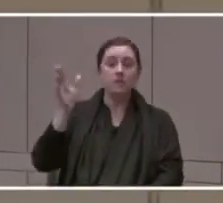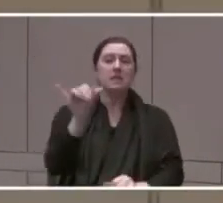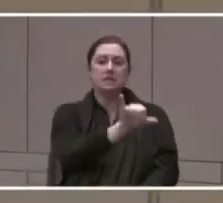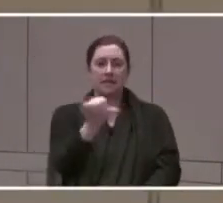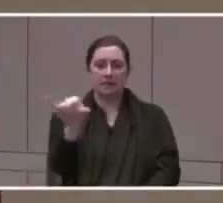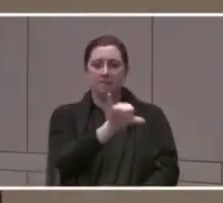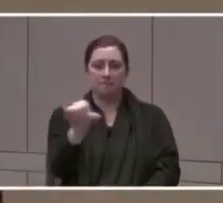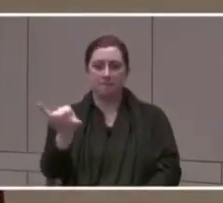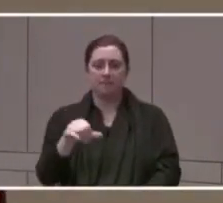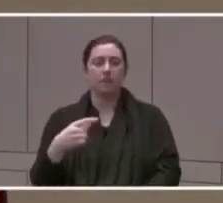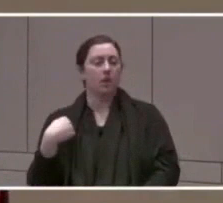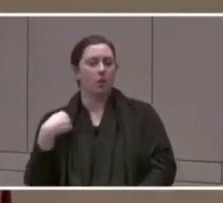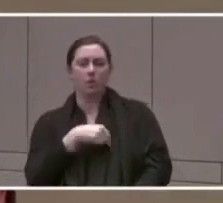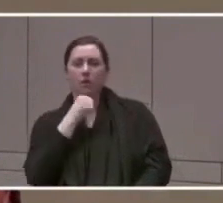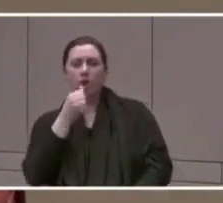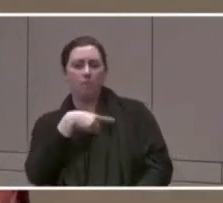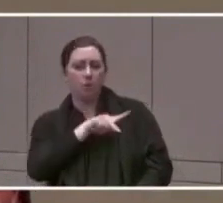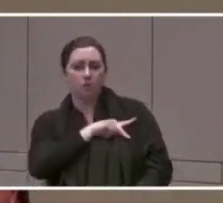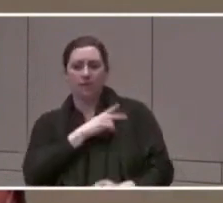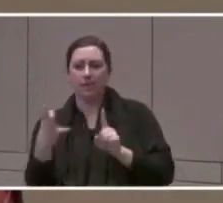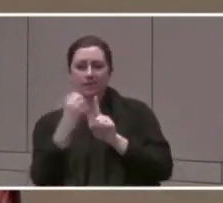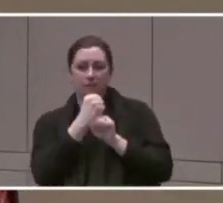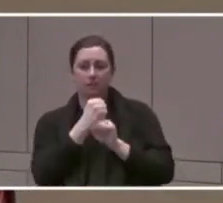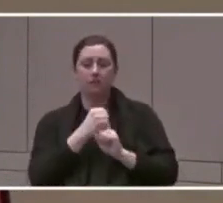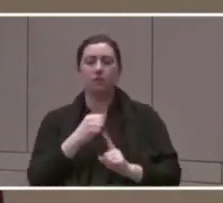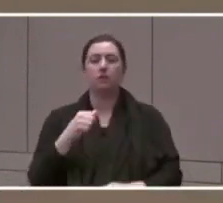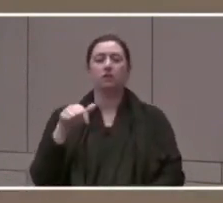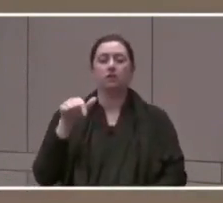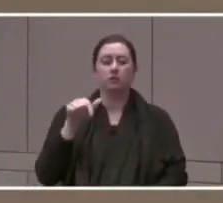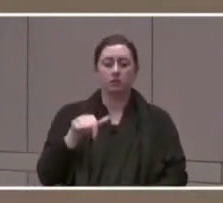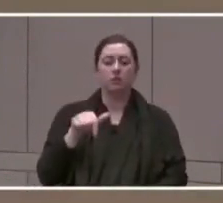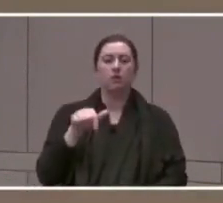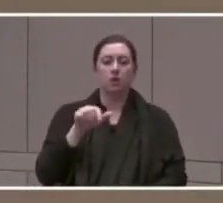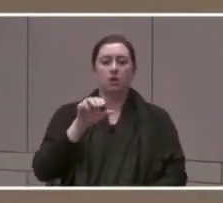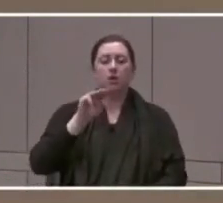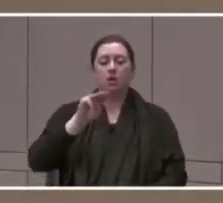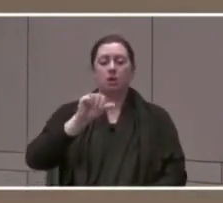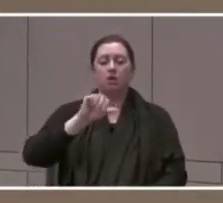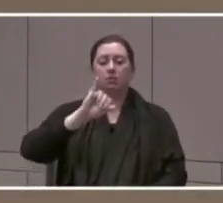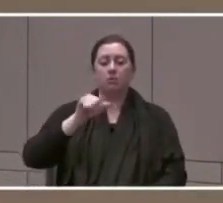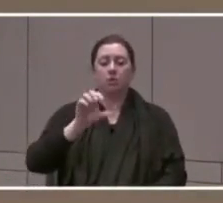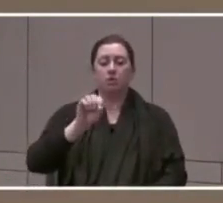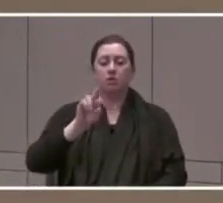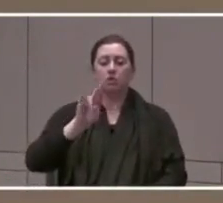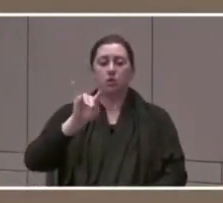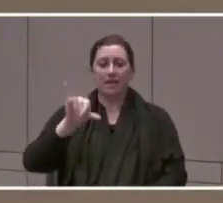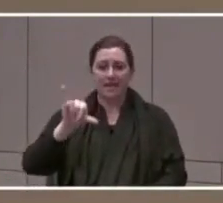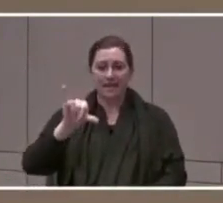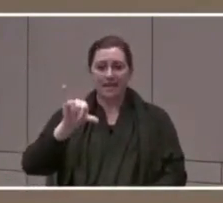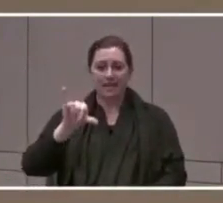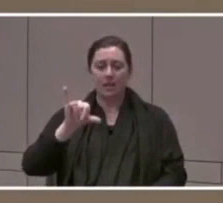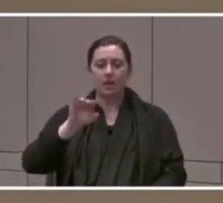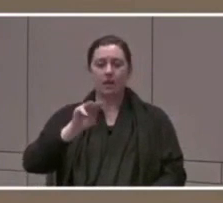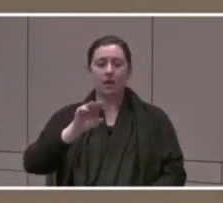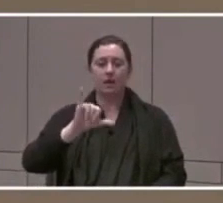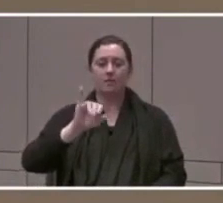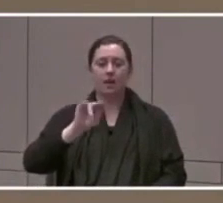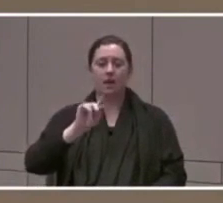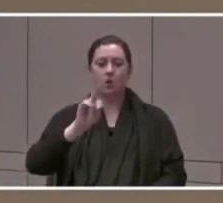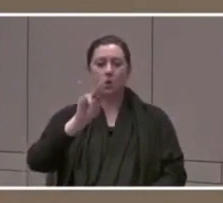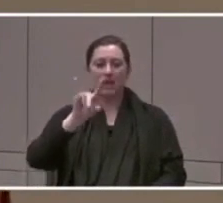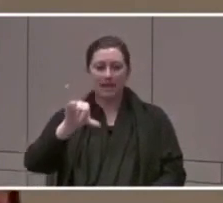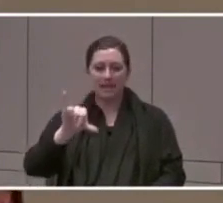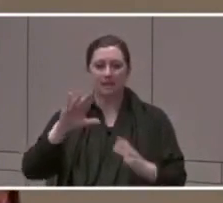We have a majority minority community. And, uh, you know, this,